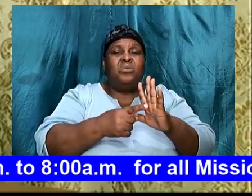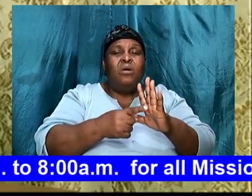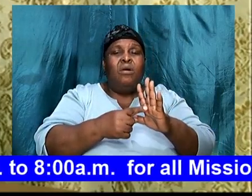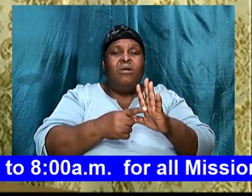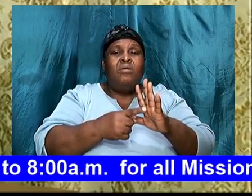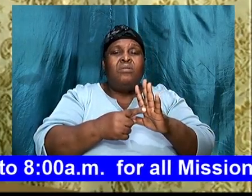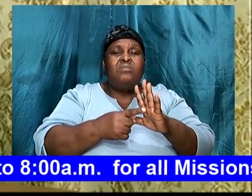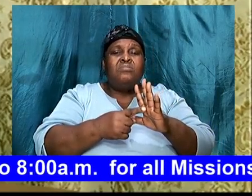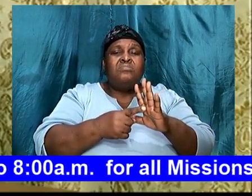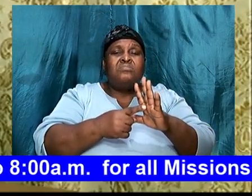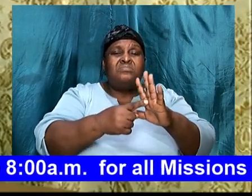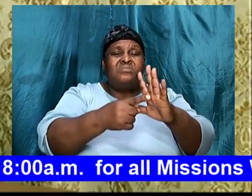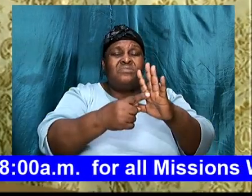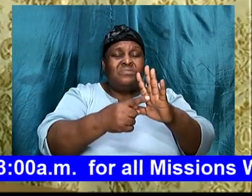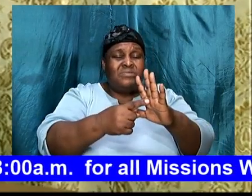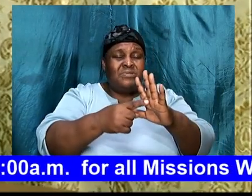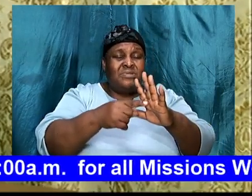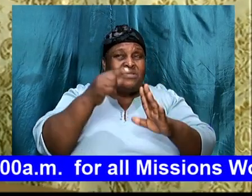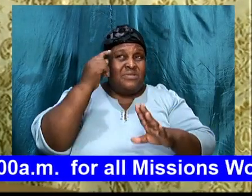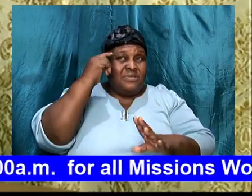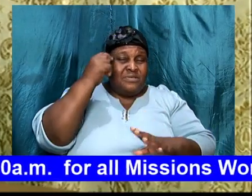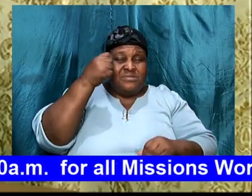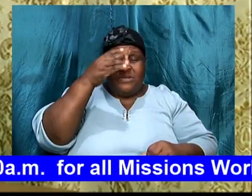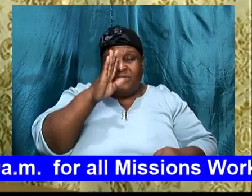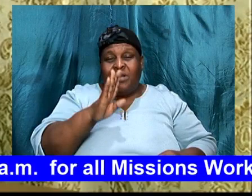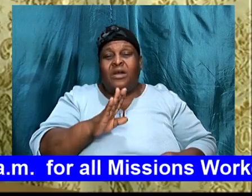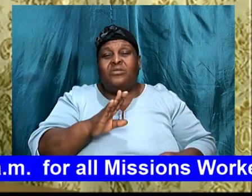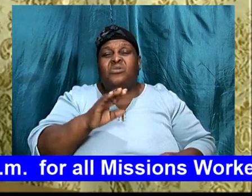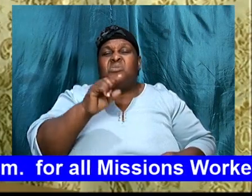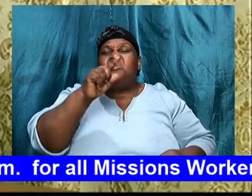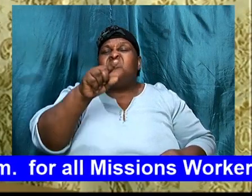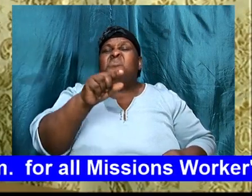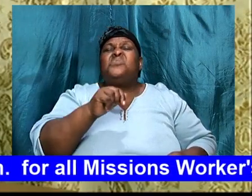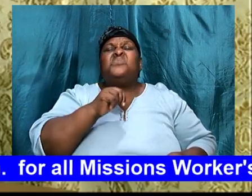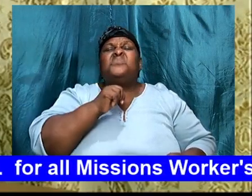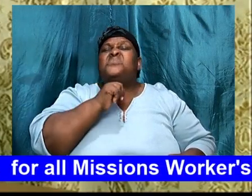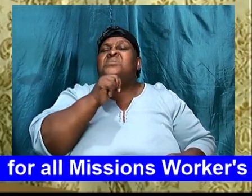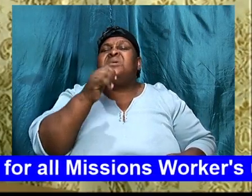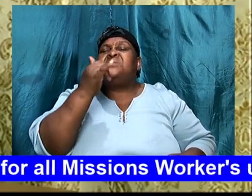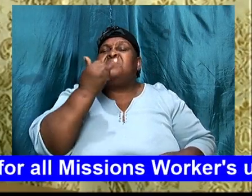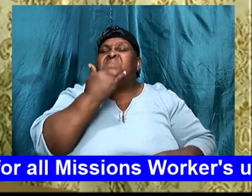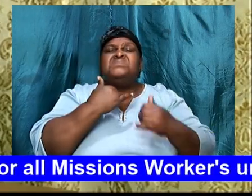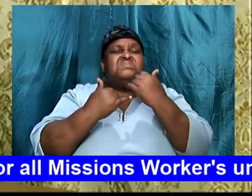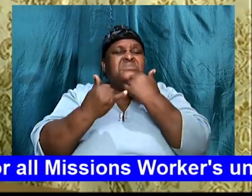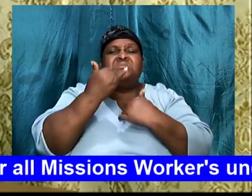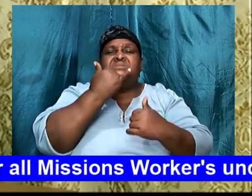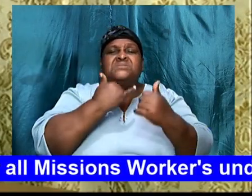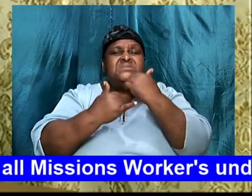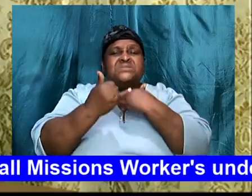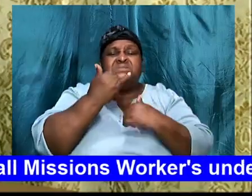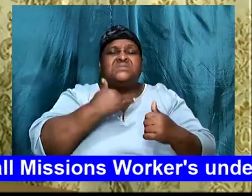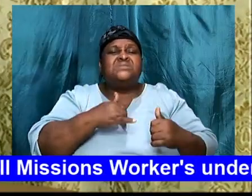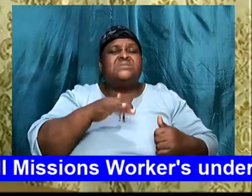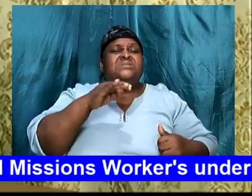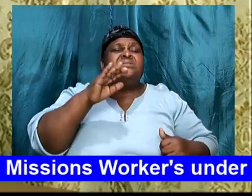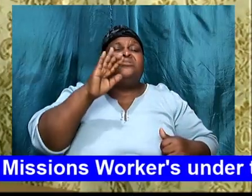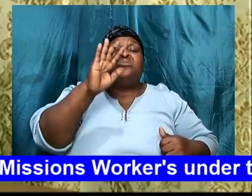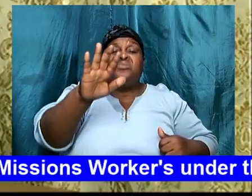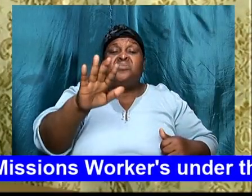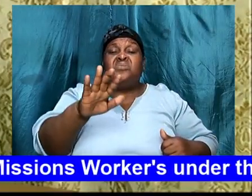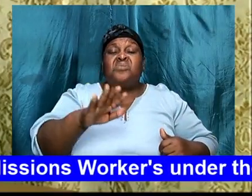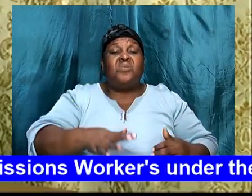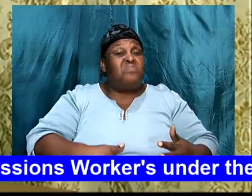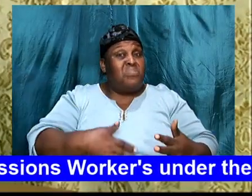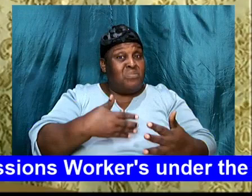manifest the thoughts, of God. You are not, a mistake. Your birth, was not an